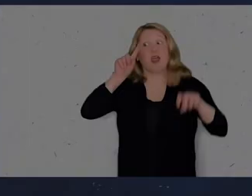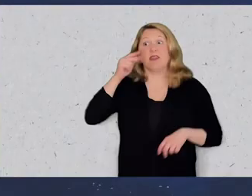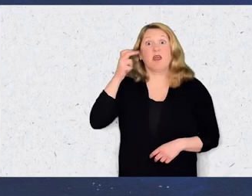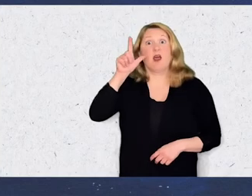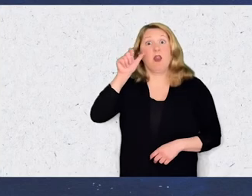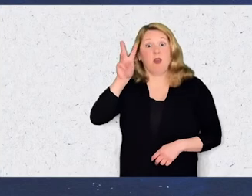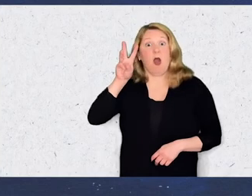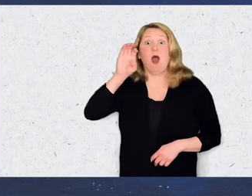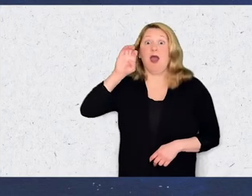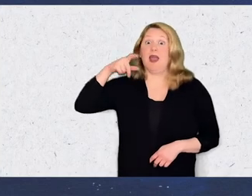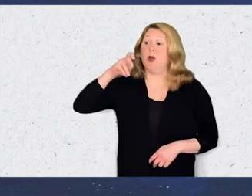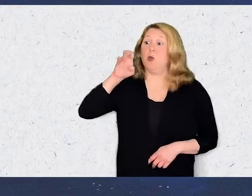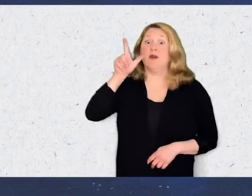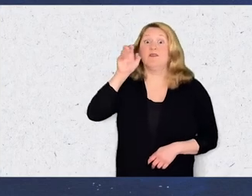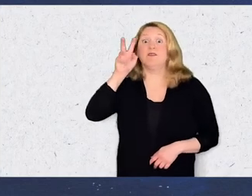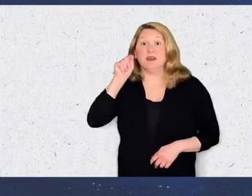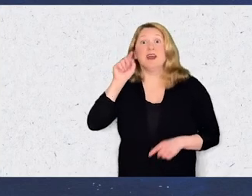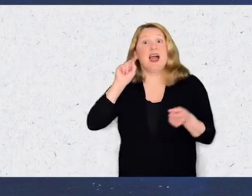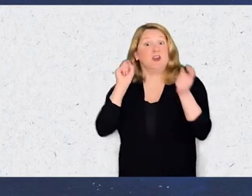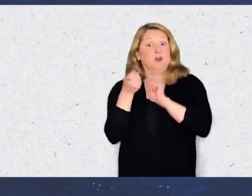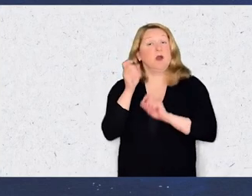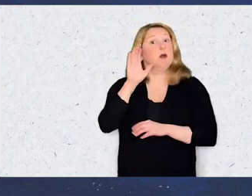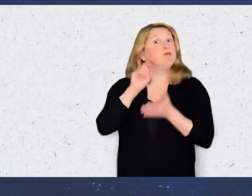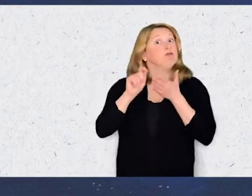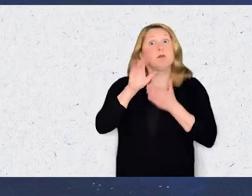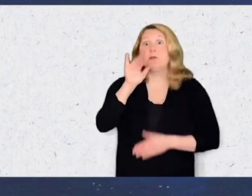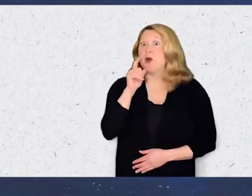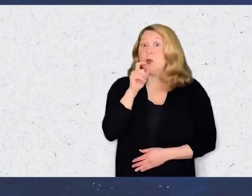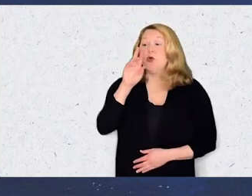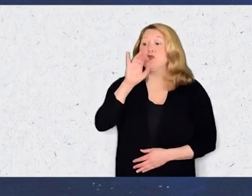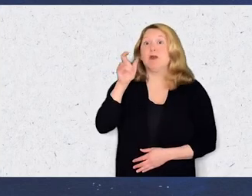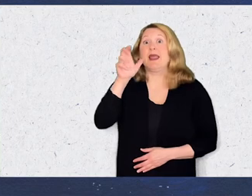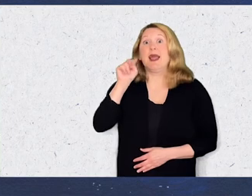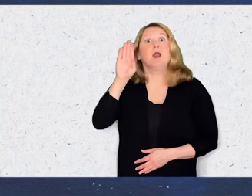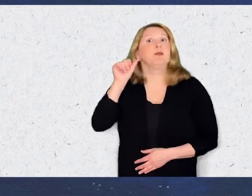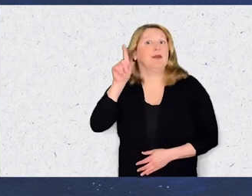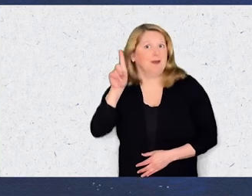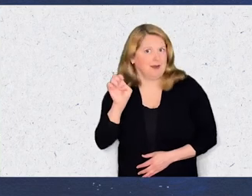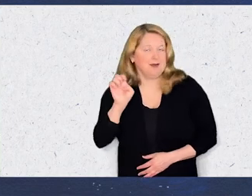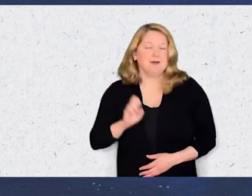The Law of Equivalent Exchange by Rhiannon Blade